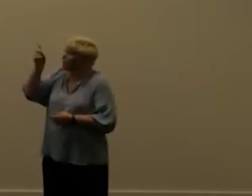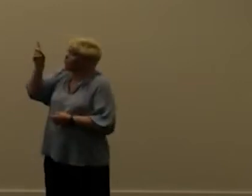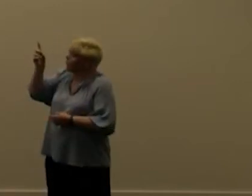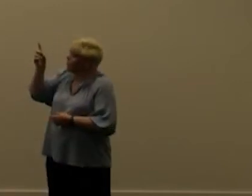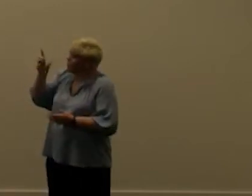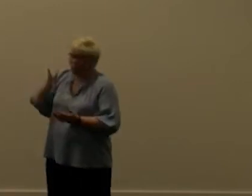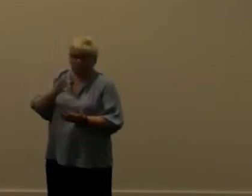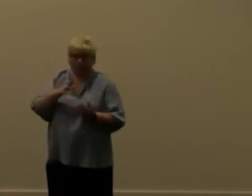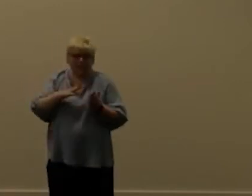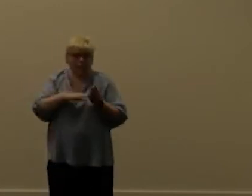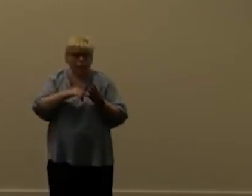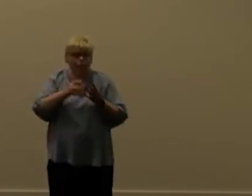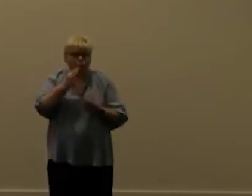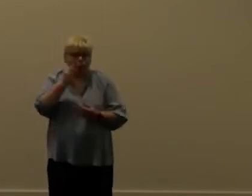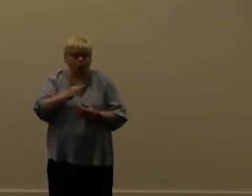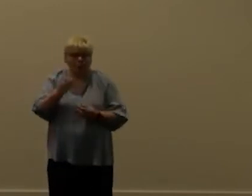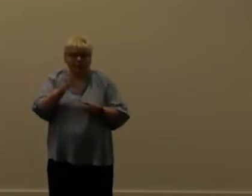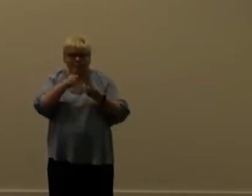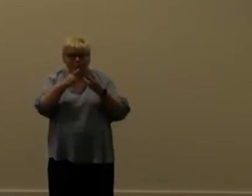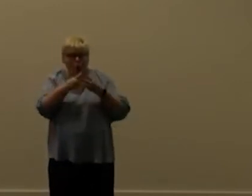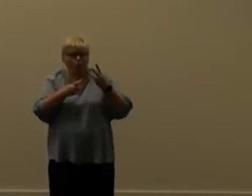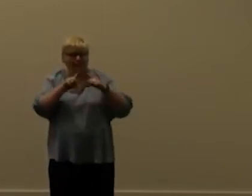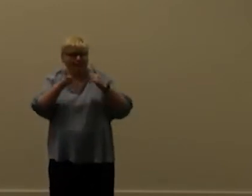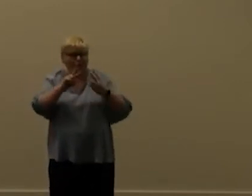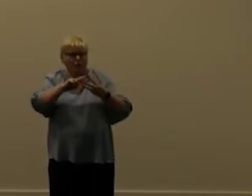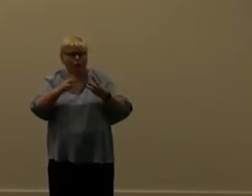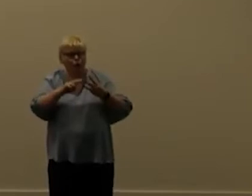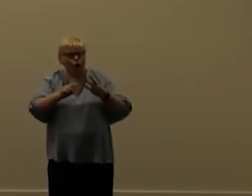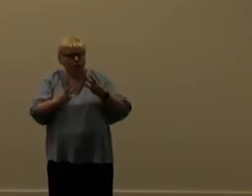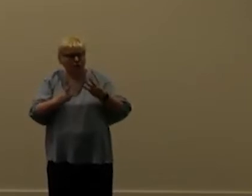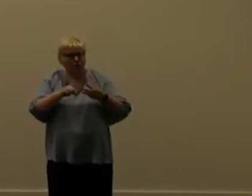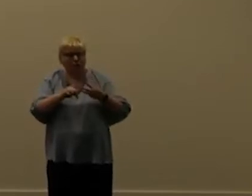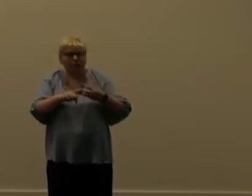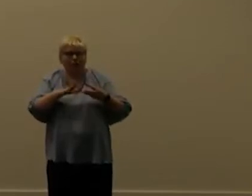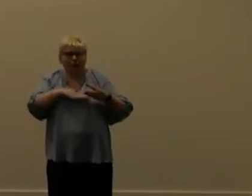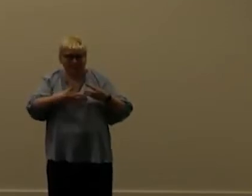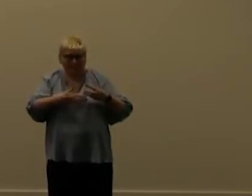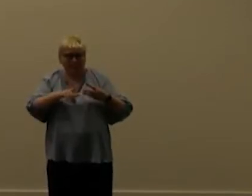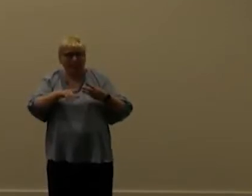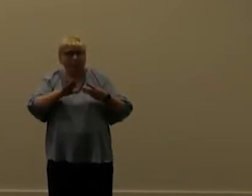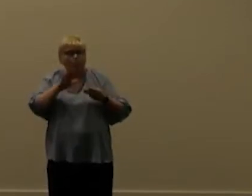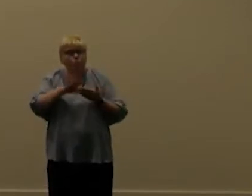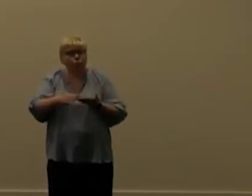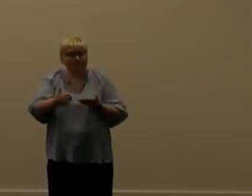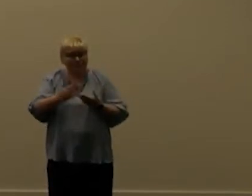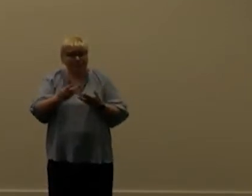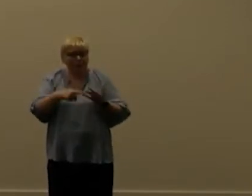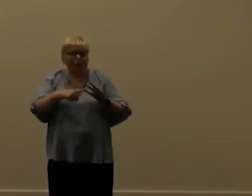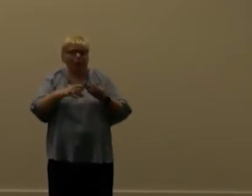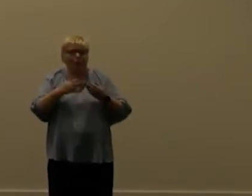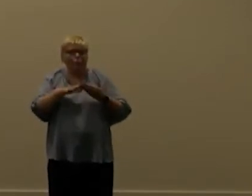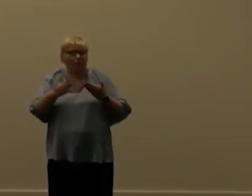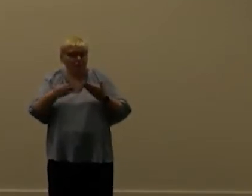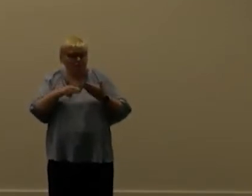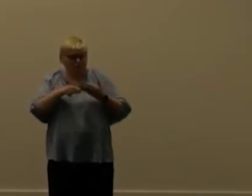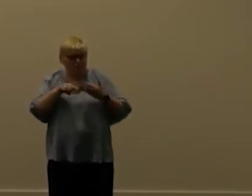platform requests and there's three different versions of this the licensed non-licensed and the per flow license